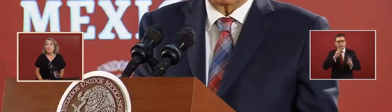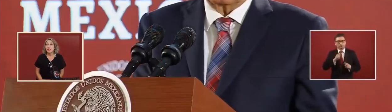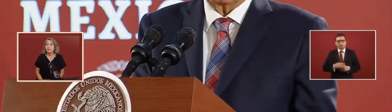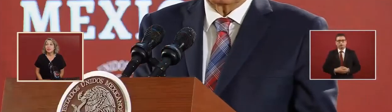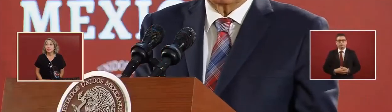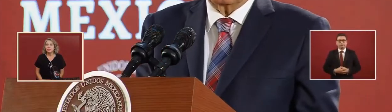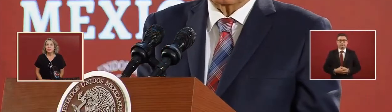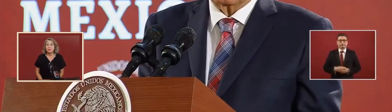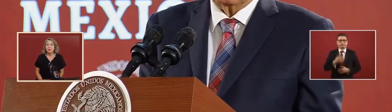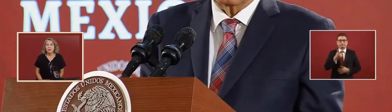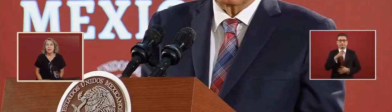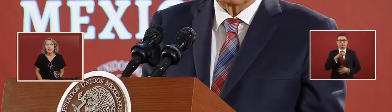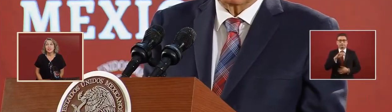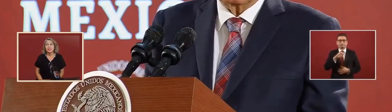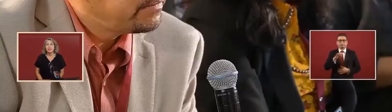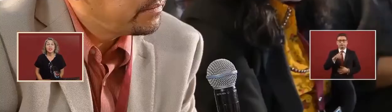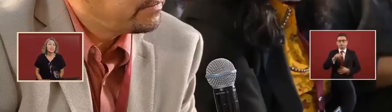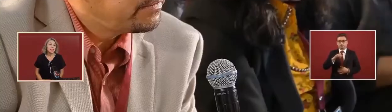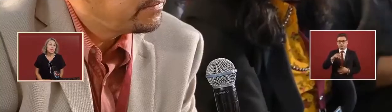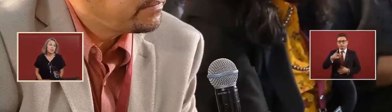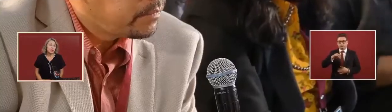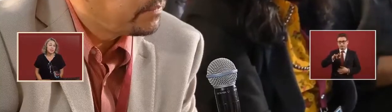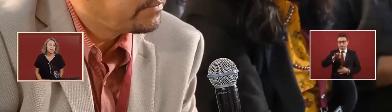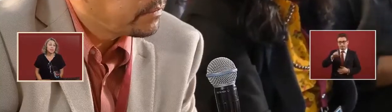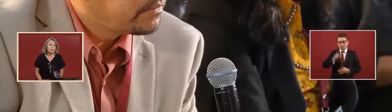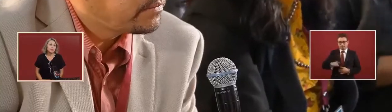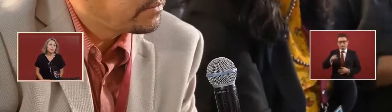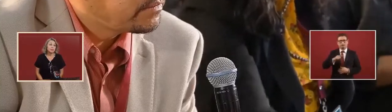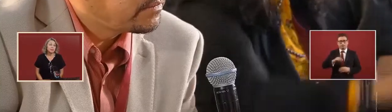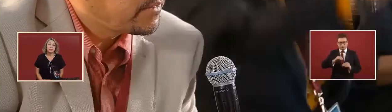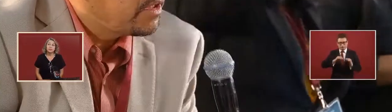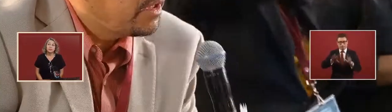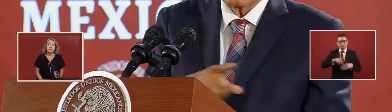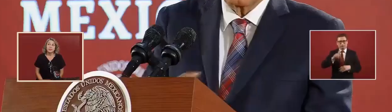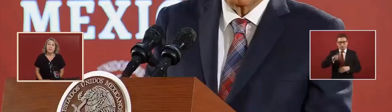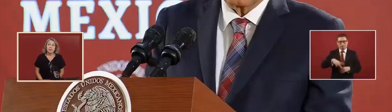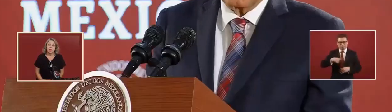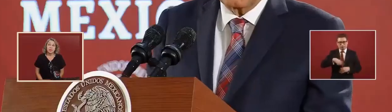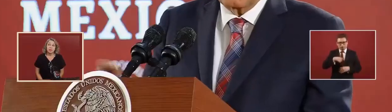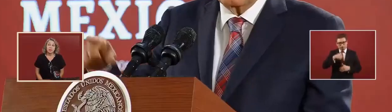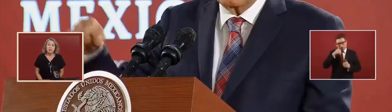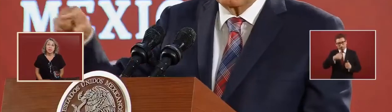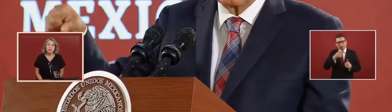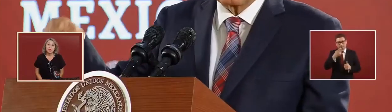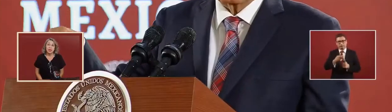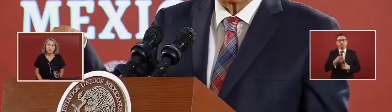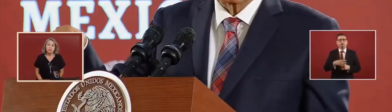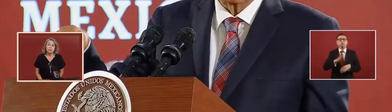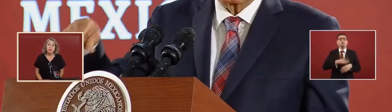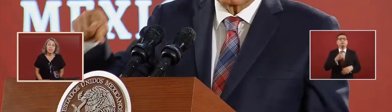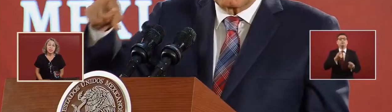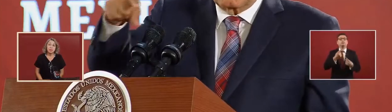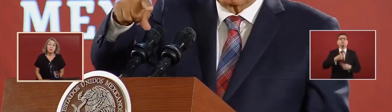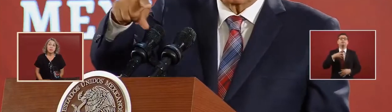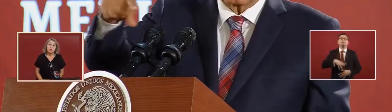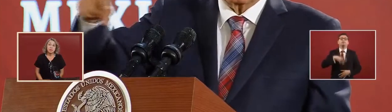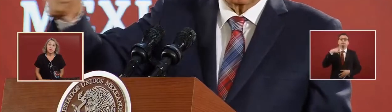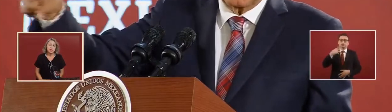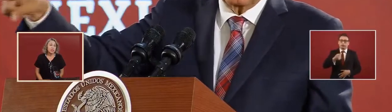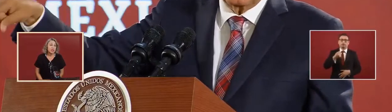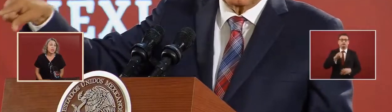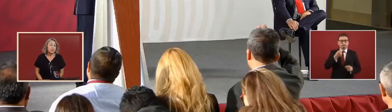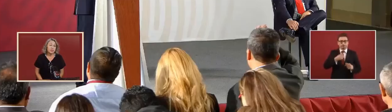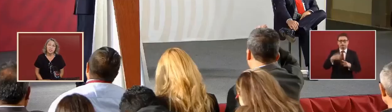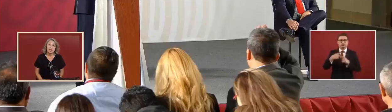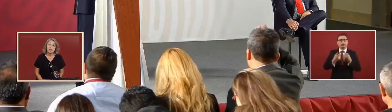Graciela Marquez and they will look into that because there is abuses in all these areas these